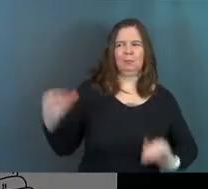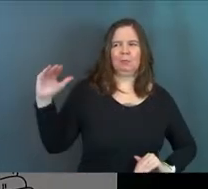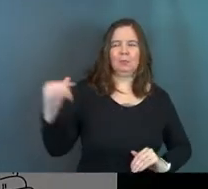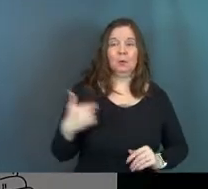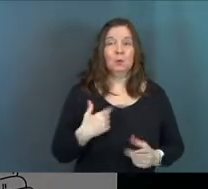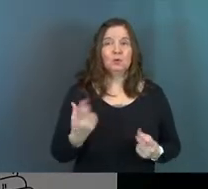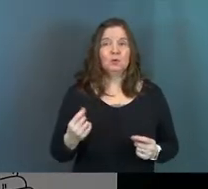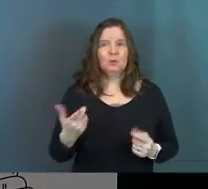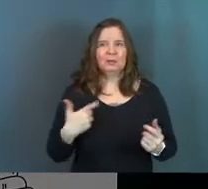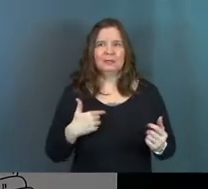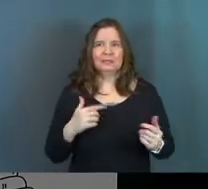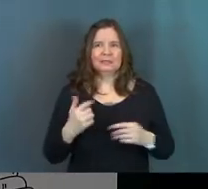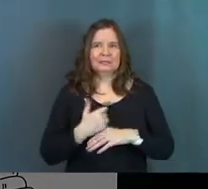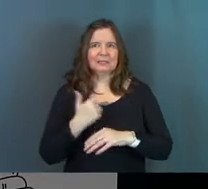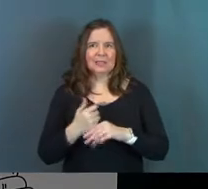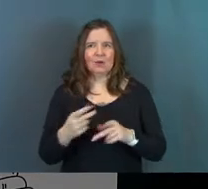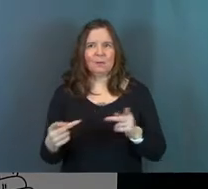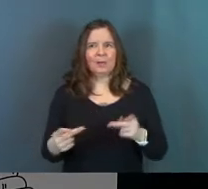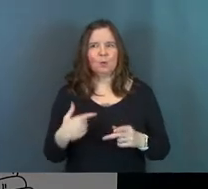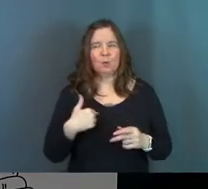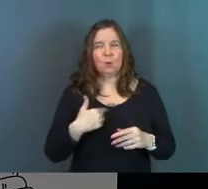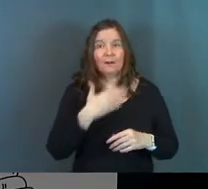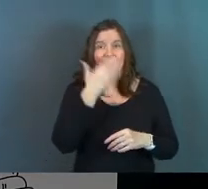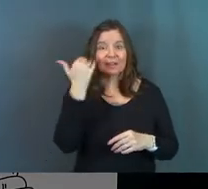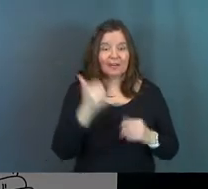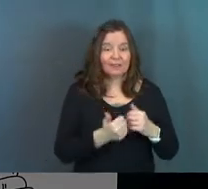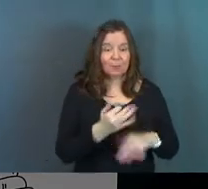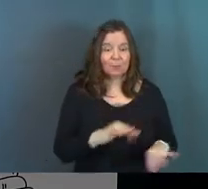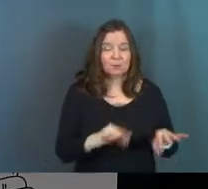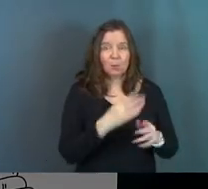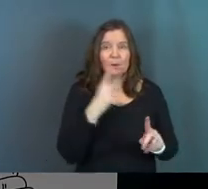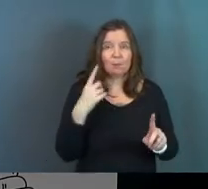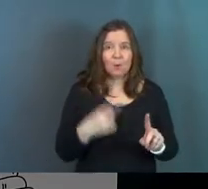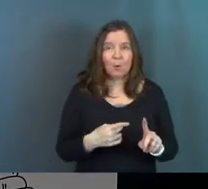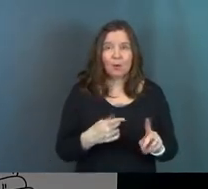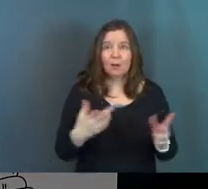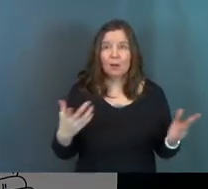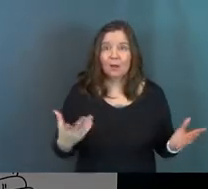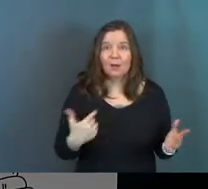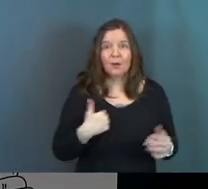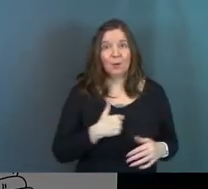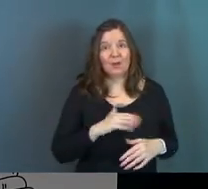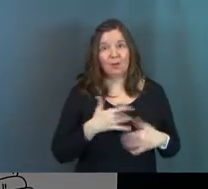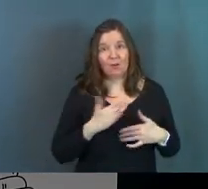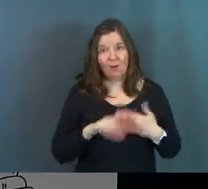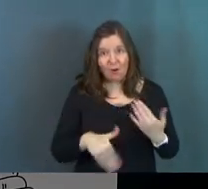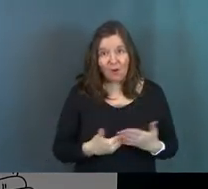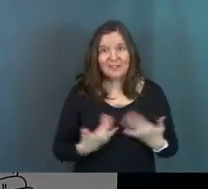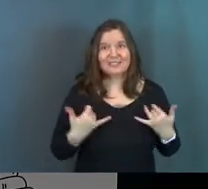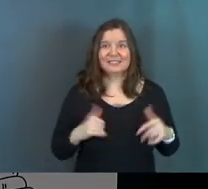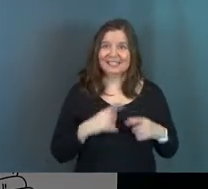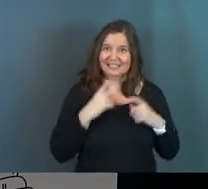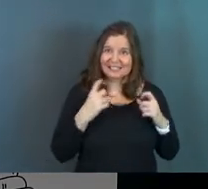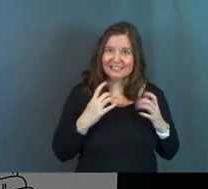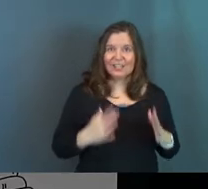What we're doing is we're entering into this dangerous space where we're forgetting the most important point. And that is, we are all still sinners.